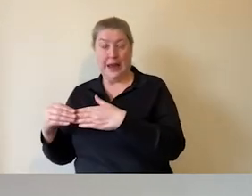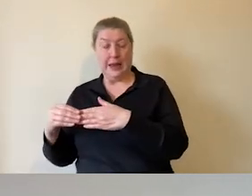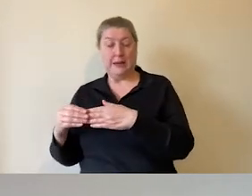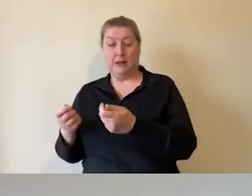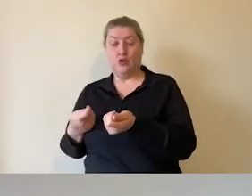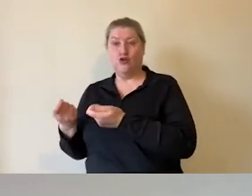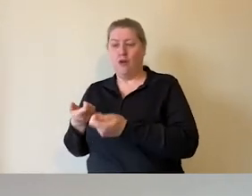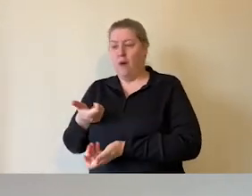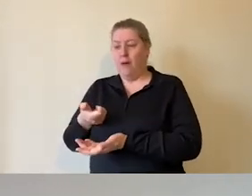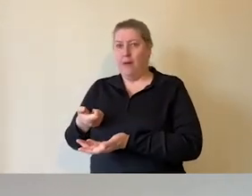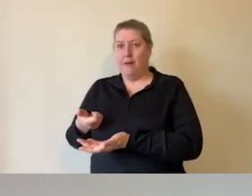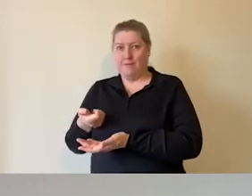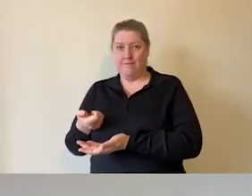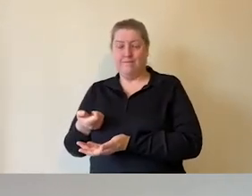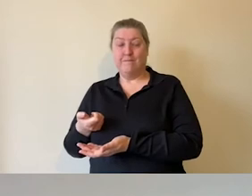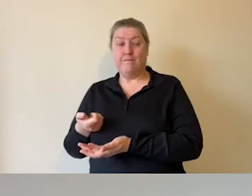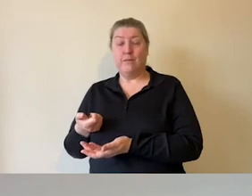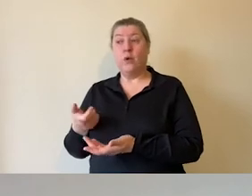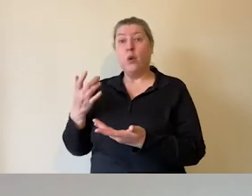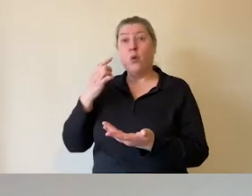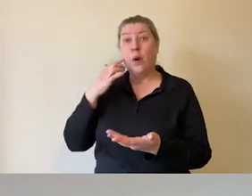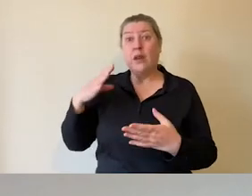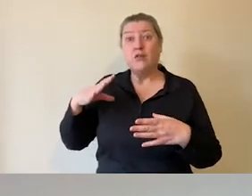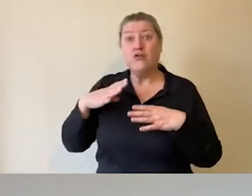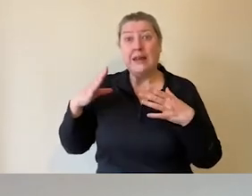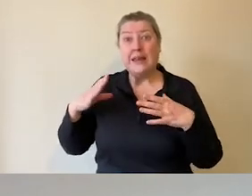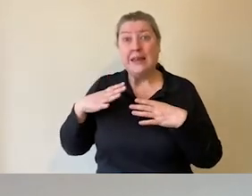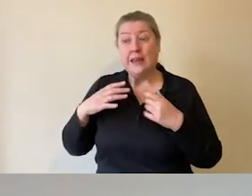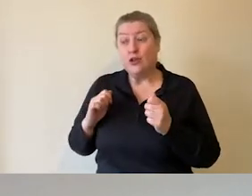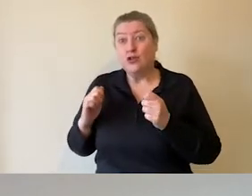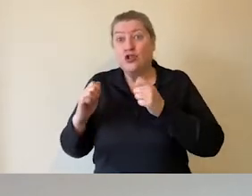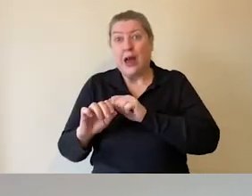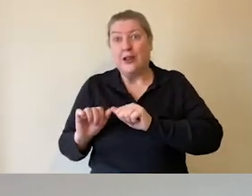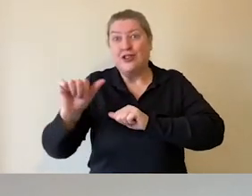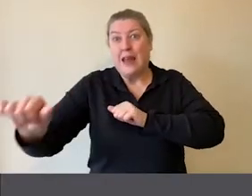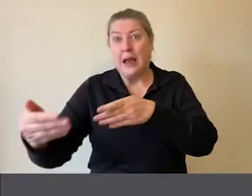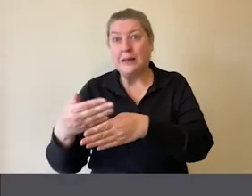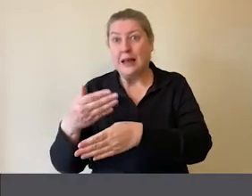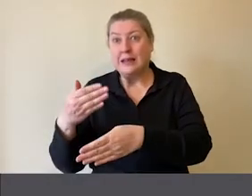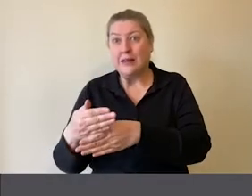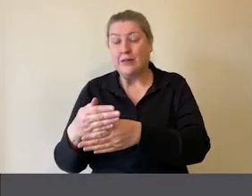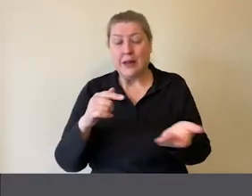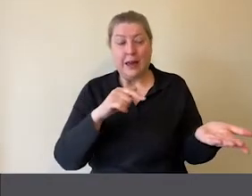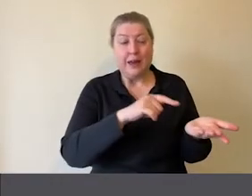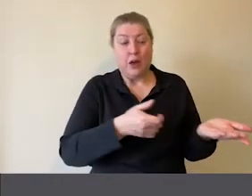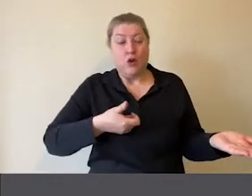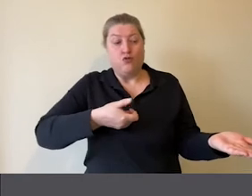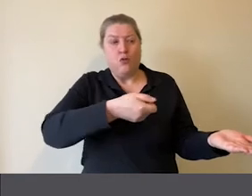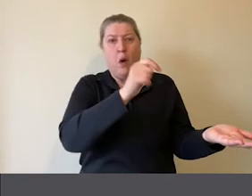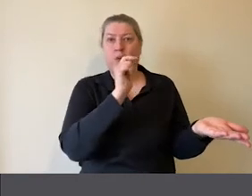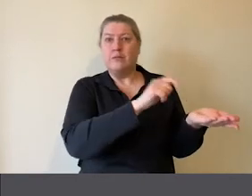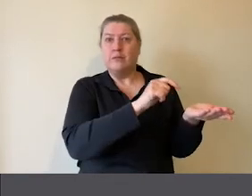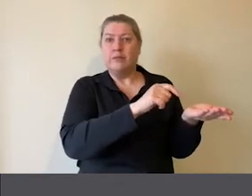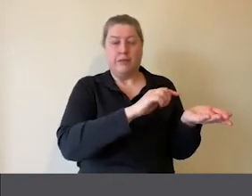controls and when you've got to the point where you're about to change to another activity, you can remotely change the